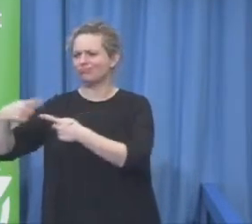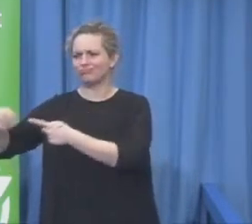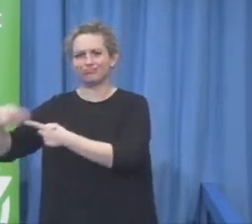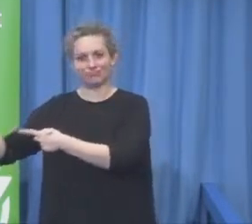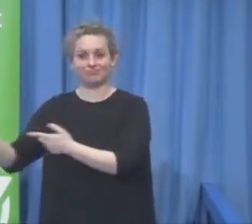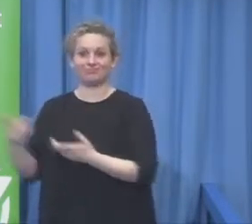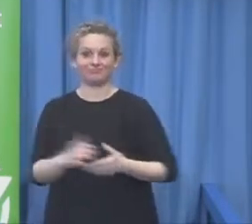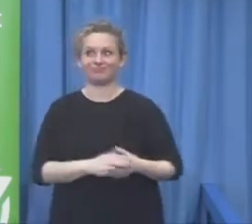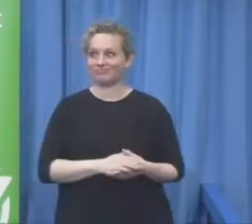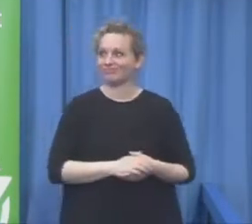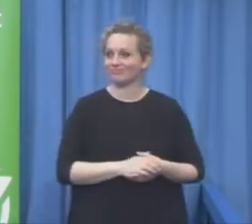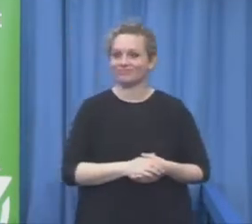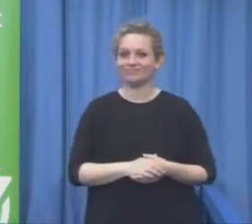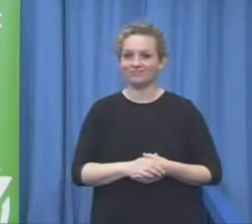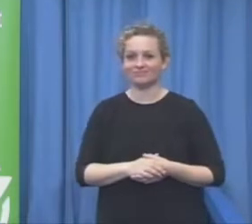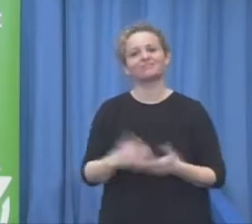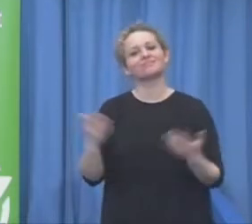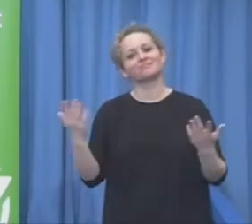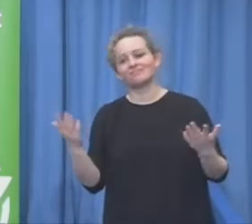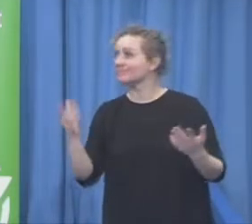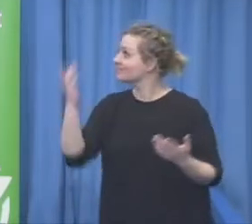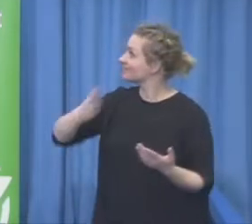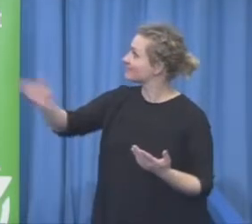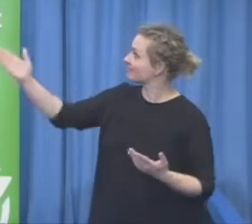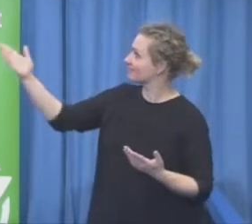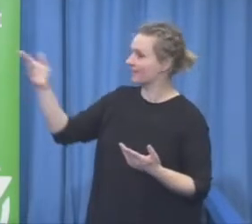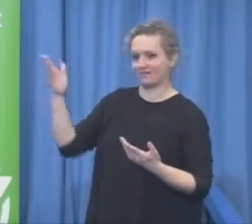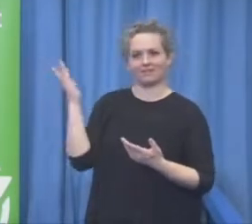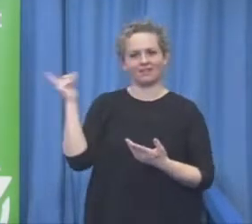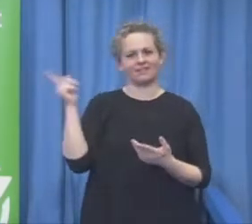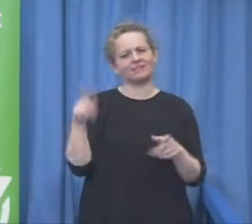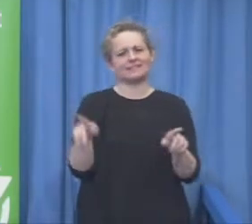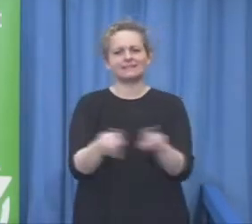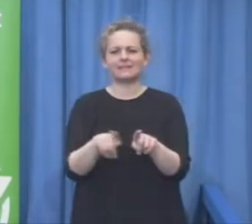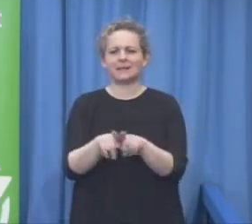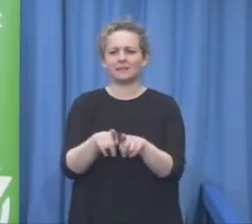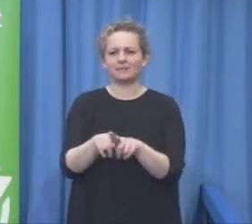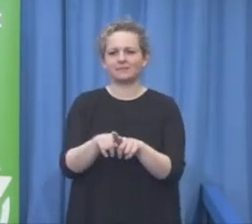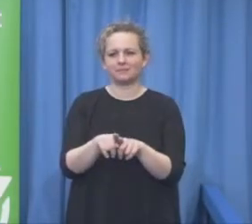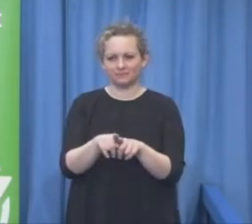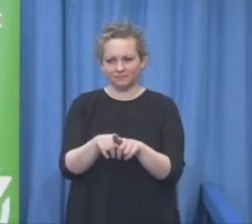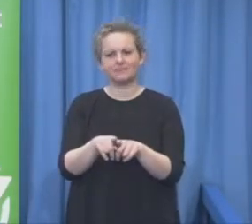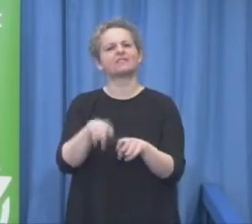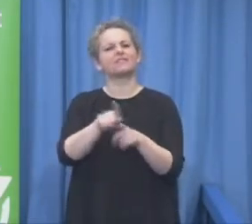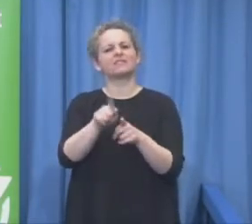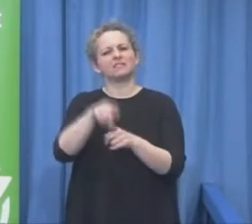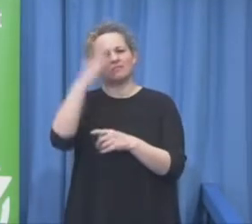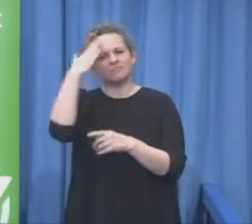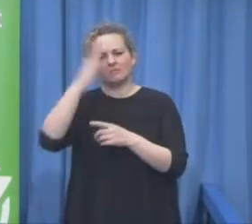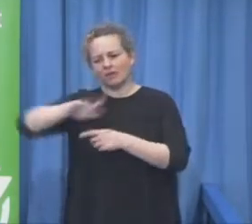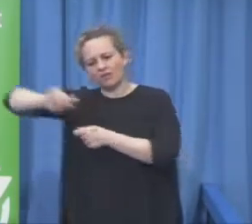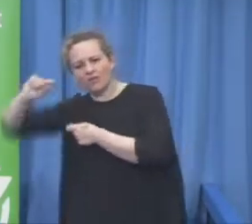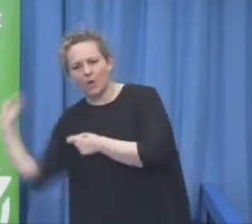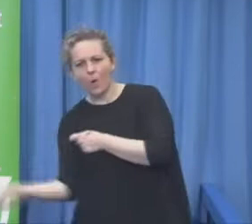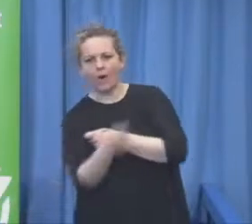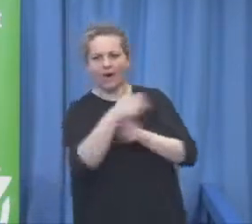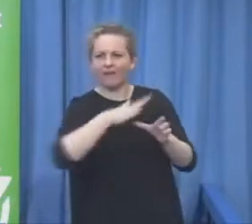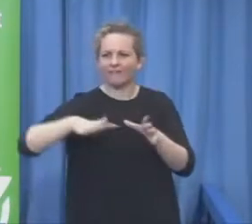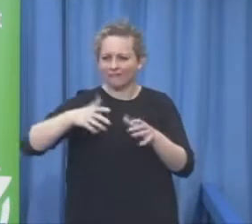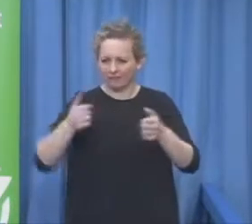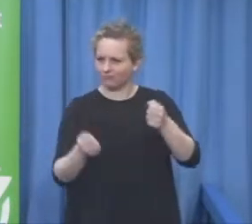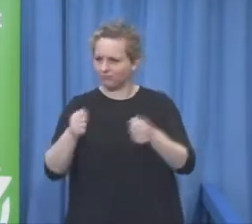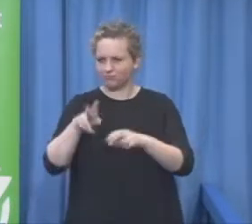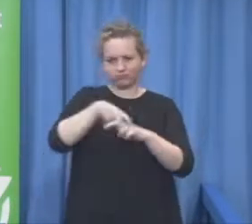bring with a golf such like a golf cart with the design conscious we have a message to the